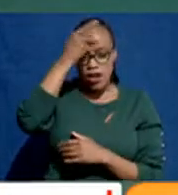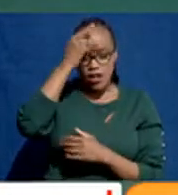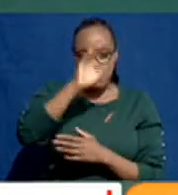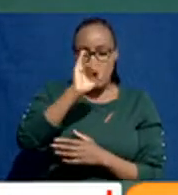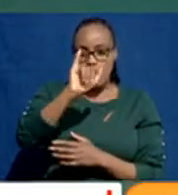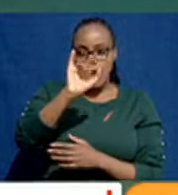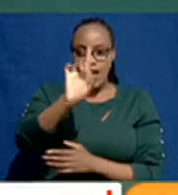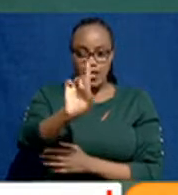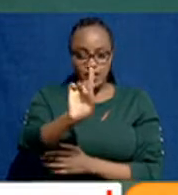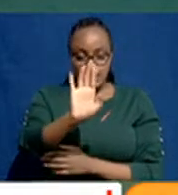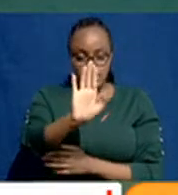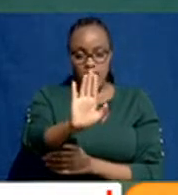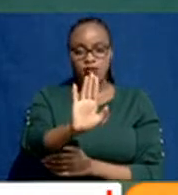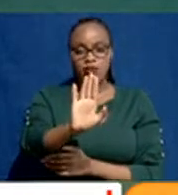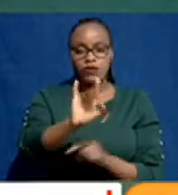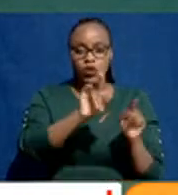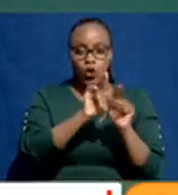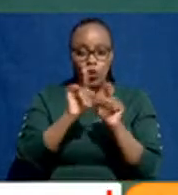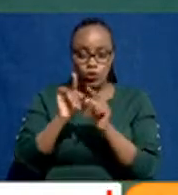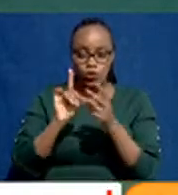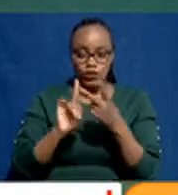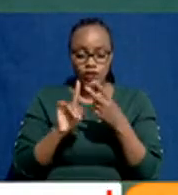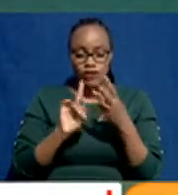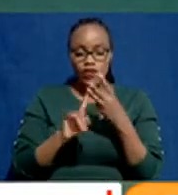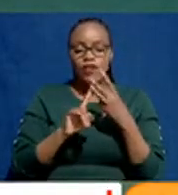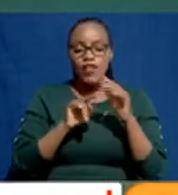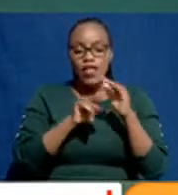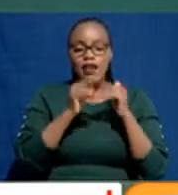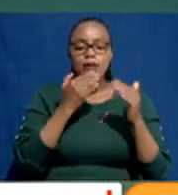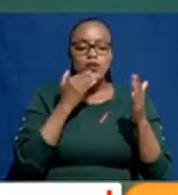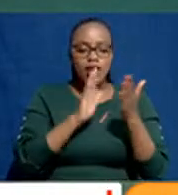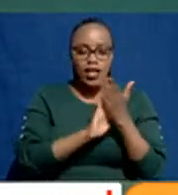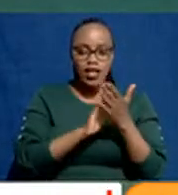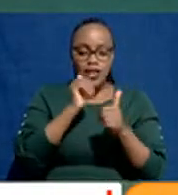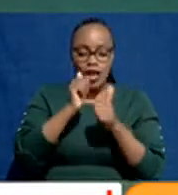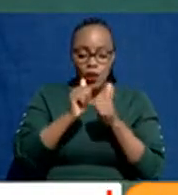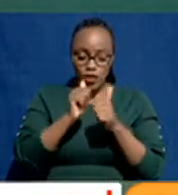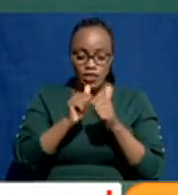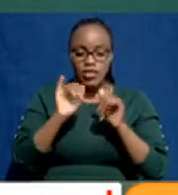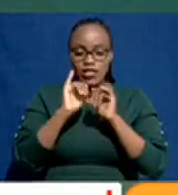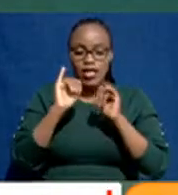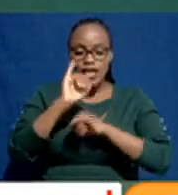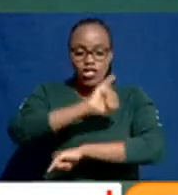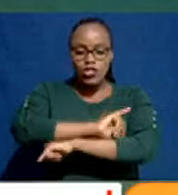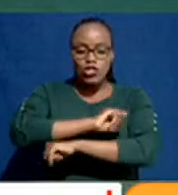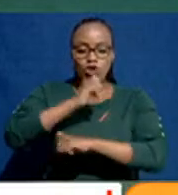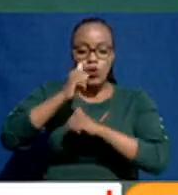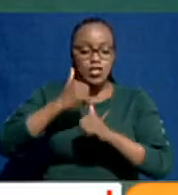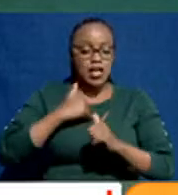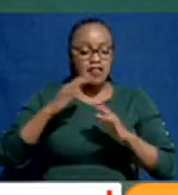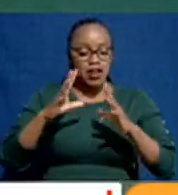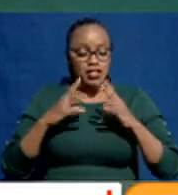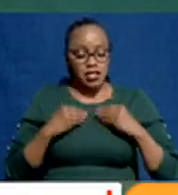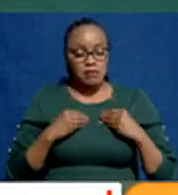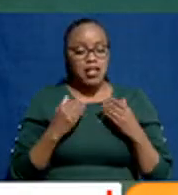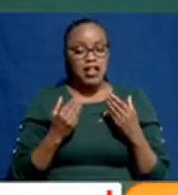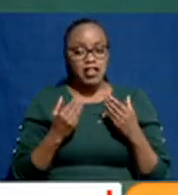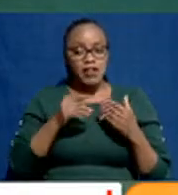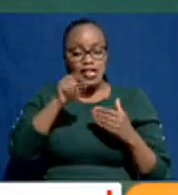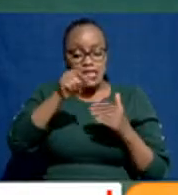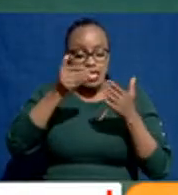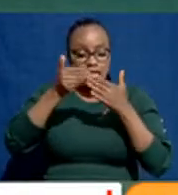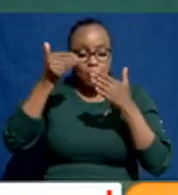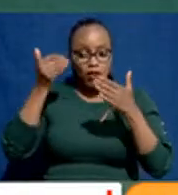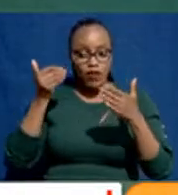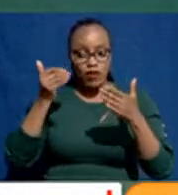IDs, also the admission letter from the institution that is actually, you know, taking them in. And that, before,